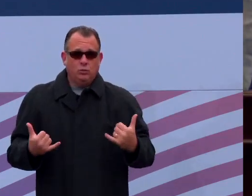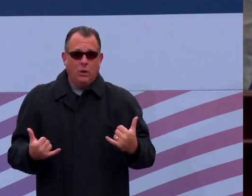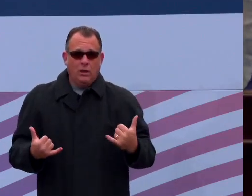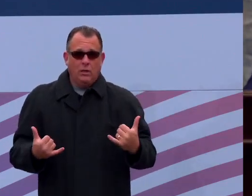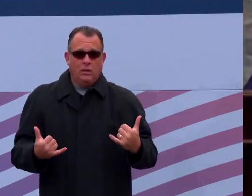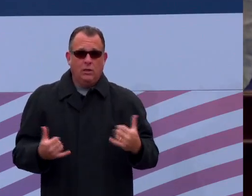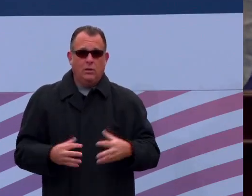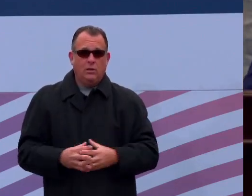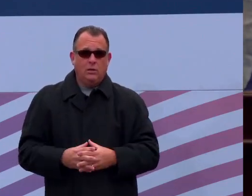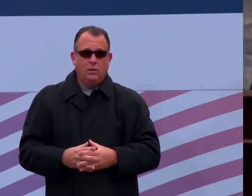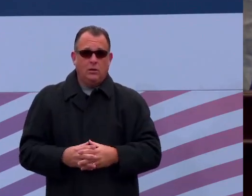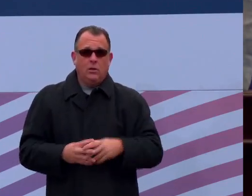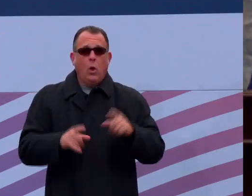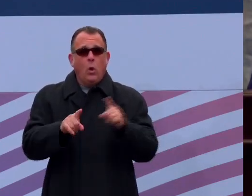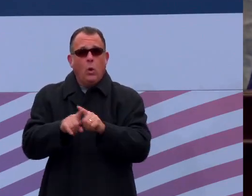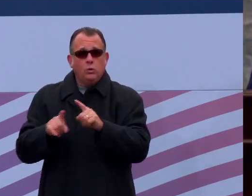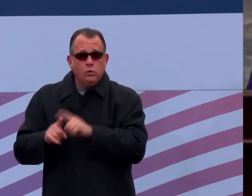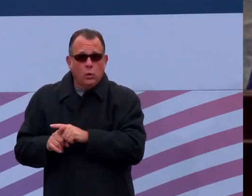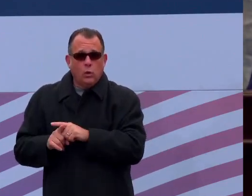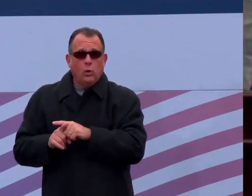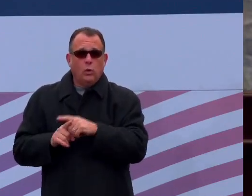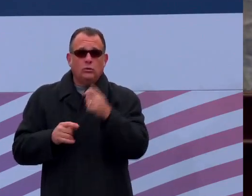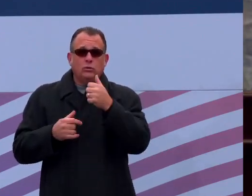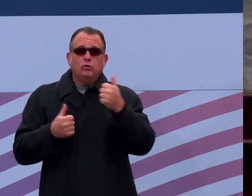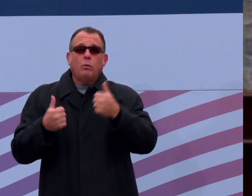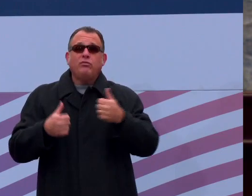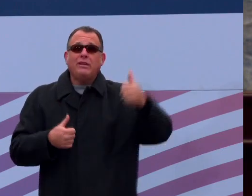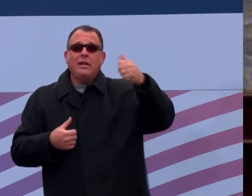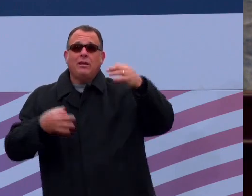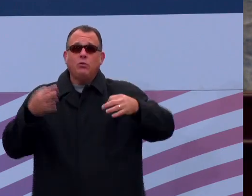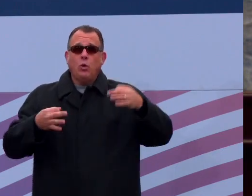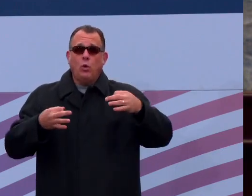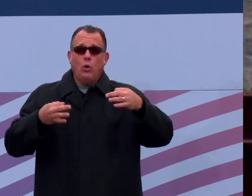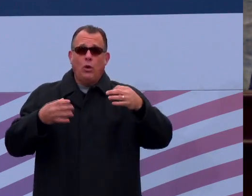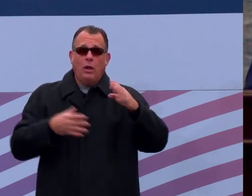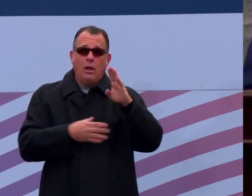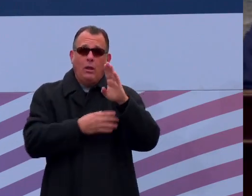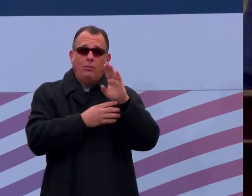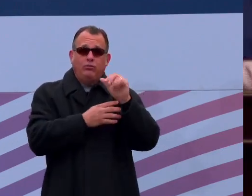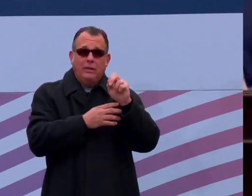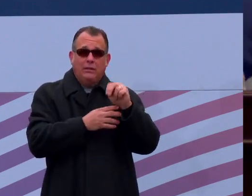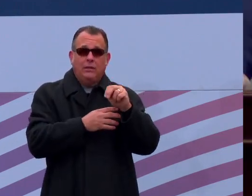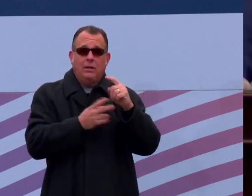Supreme Court Justices Kevin Brobson and Sally Mundy.